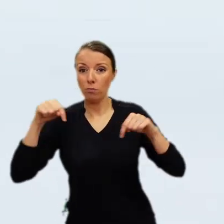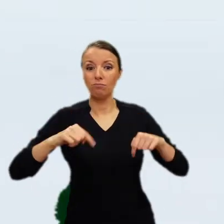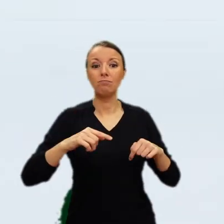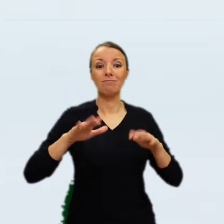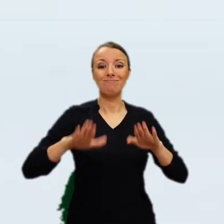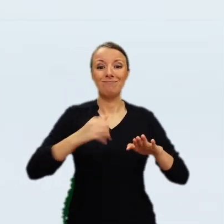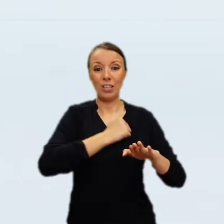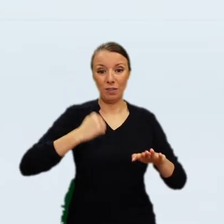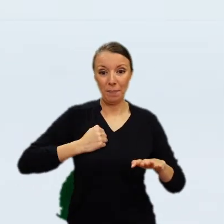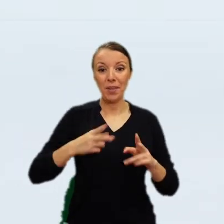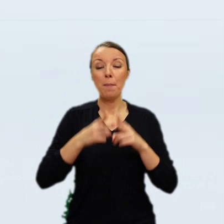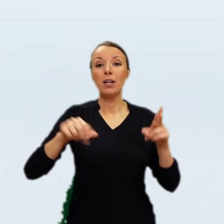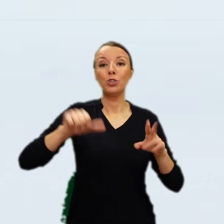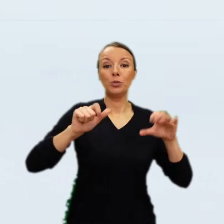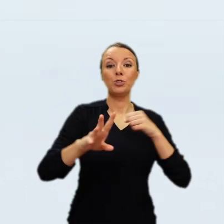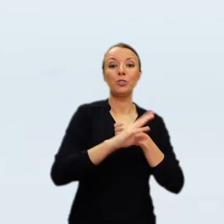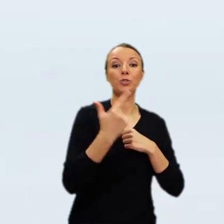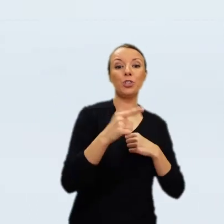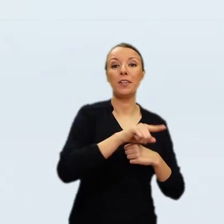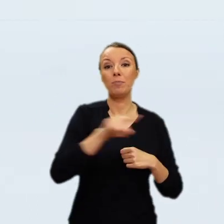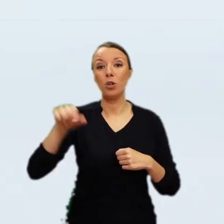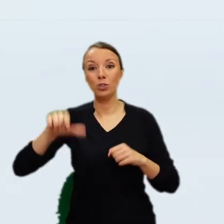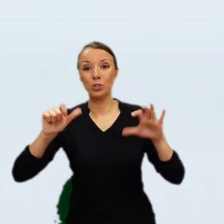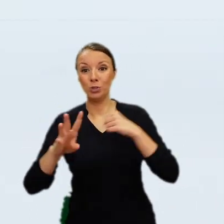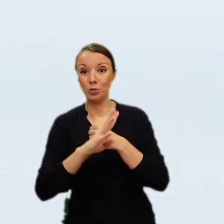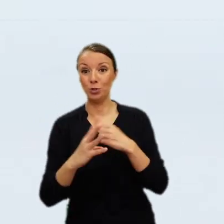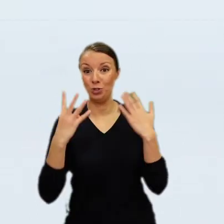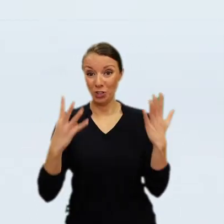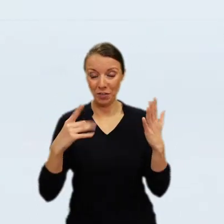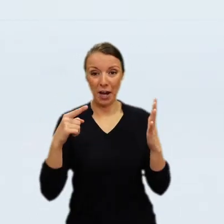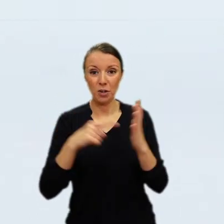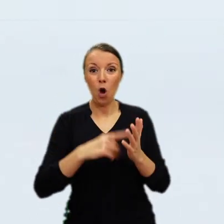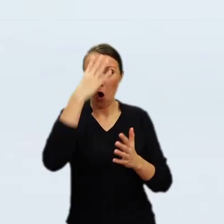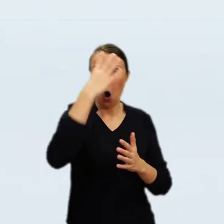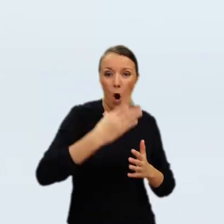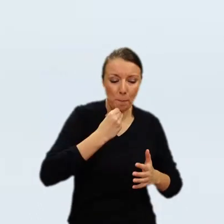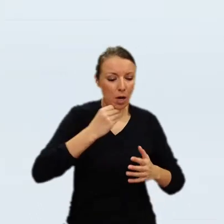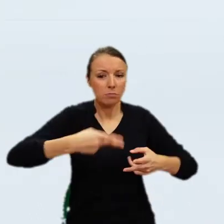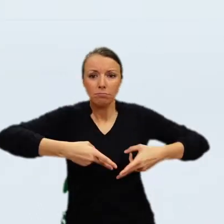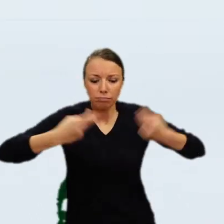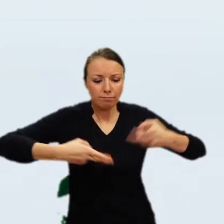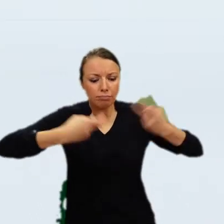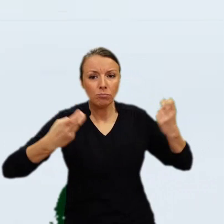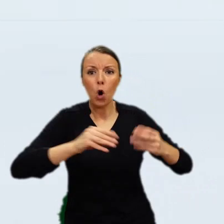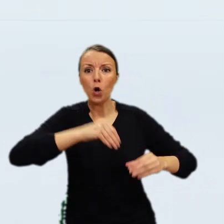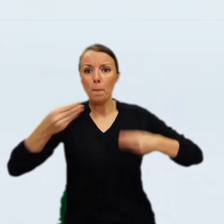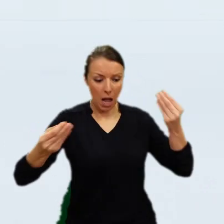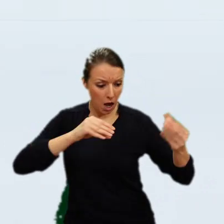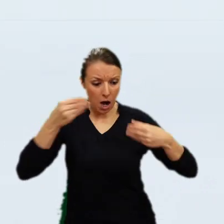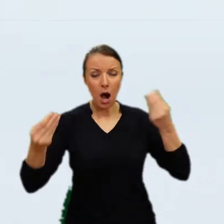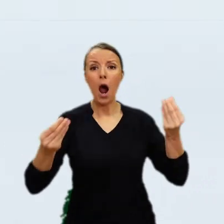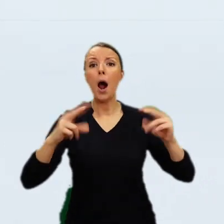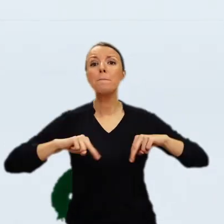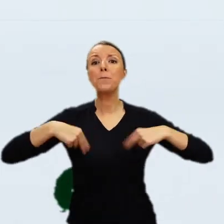the painting's gallery on the ground floor, she said that among several great Rembrandts were a Jew